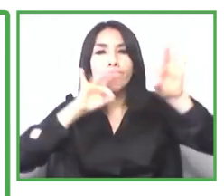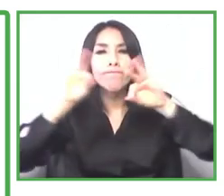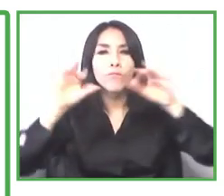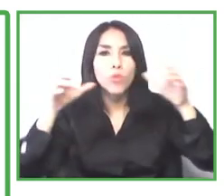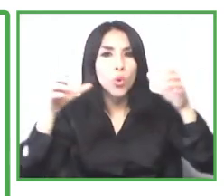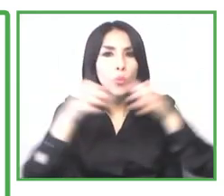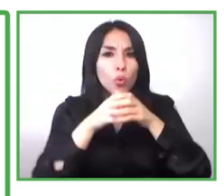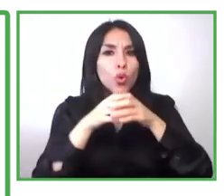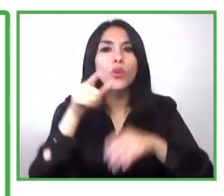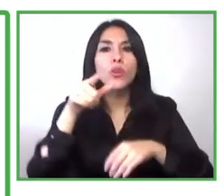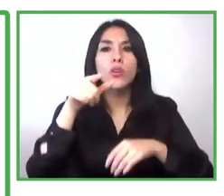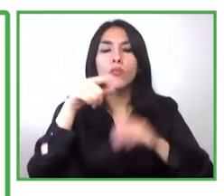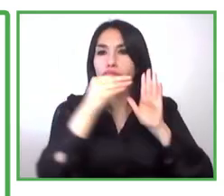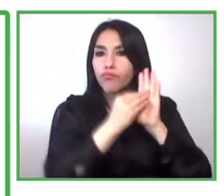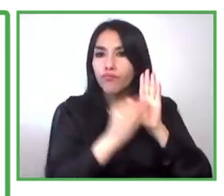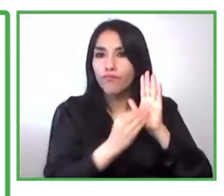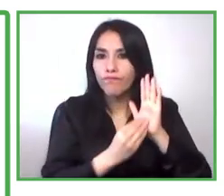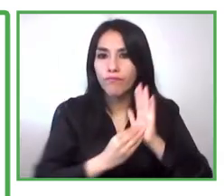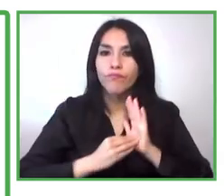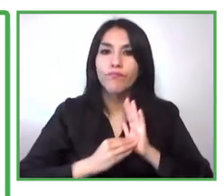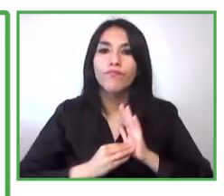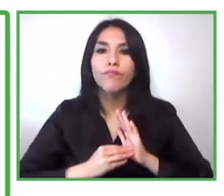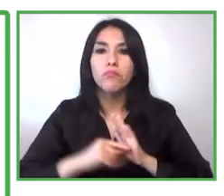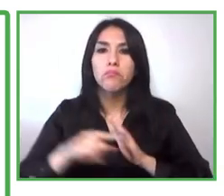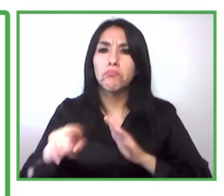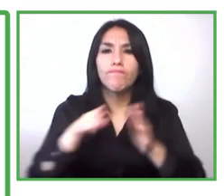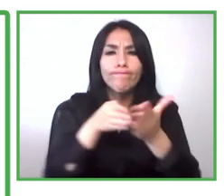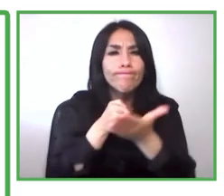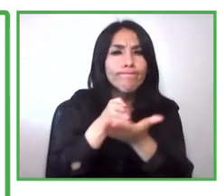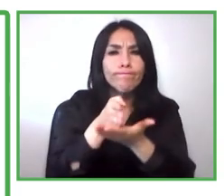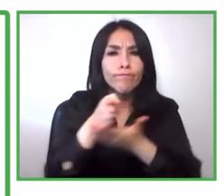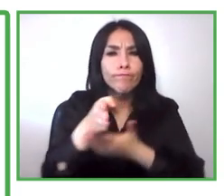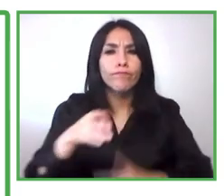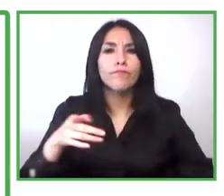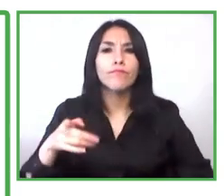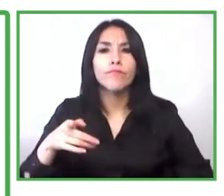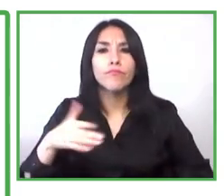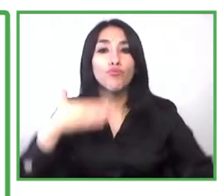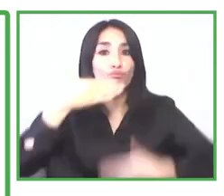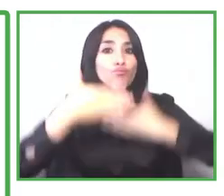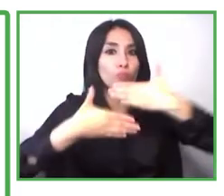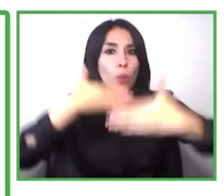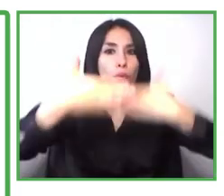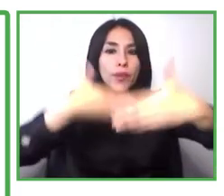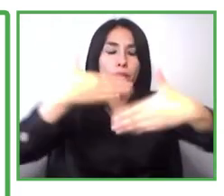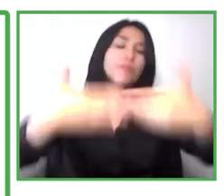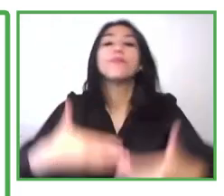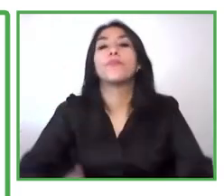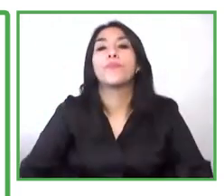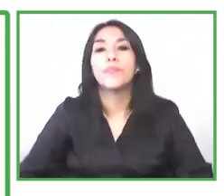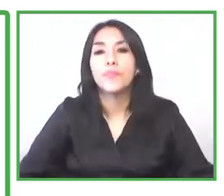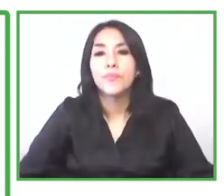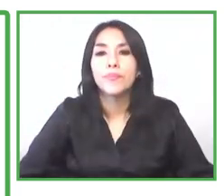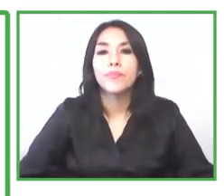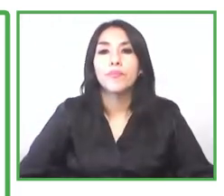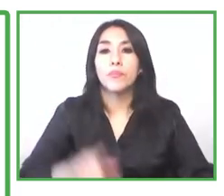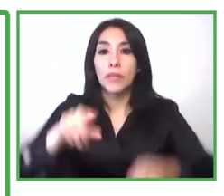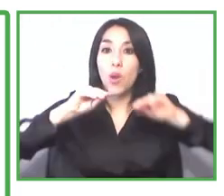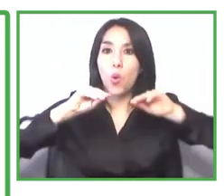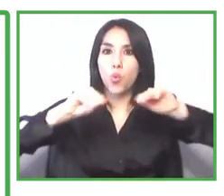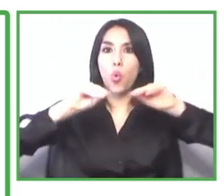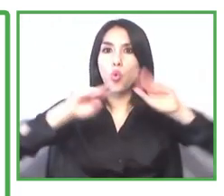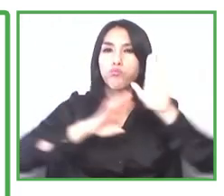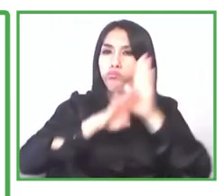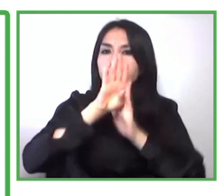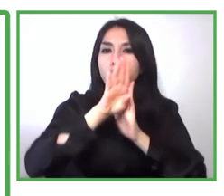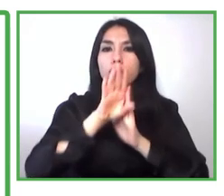training model which were which started as a in-person training process but of